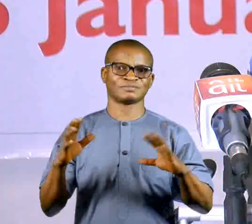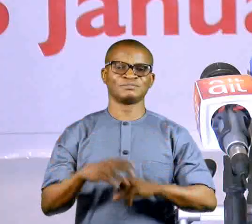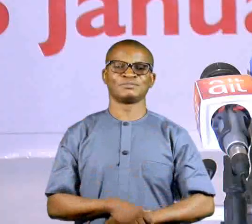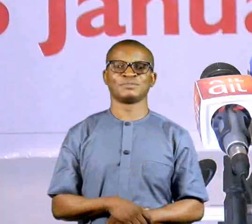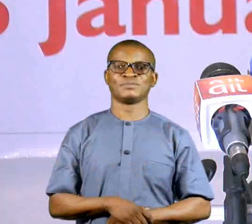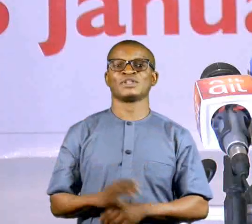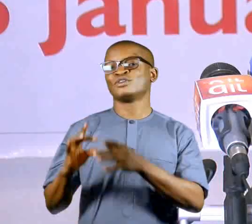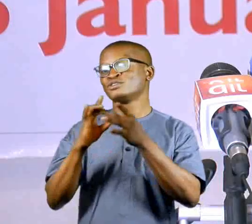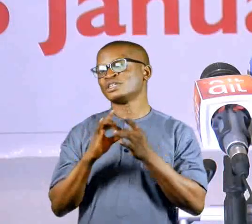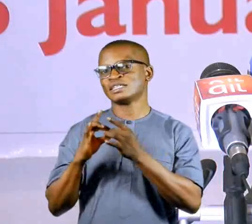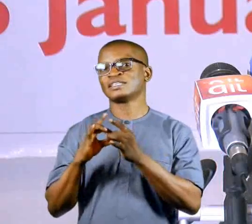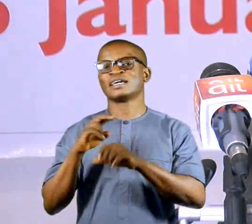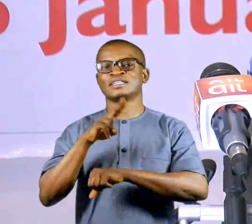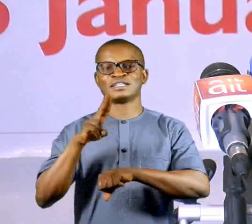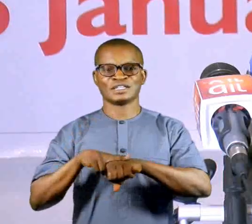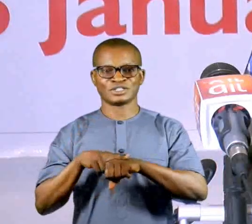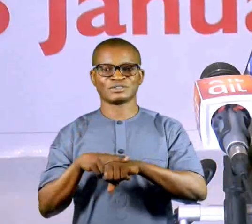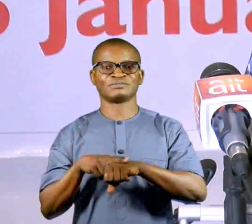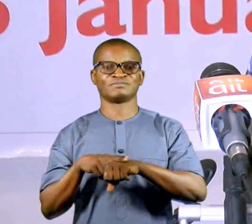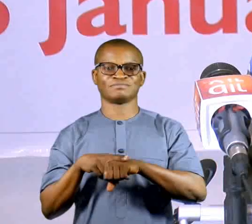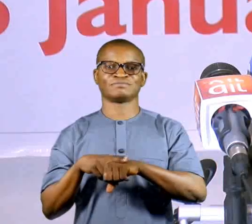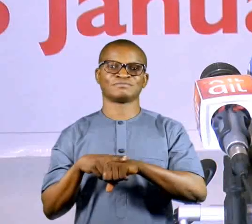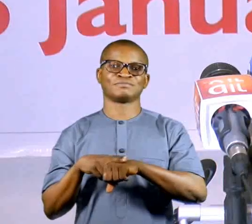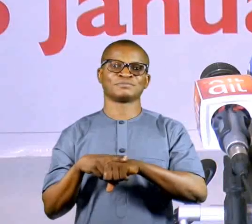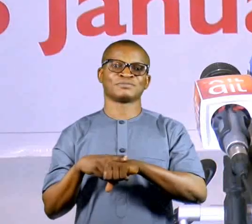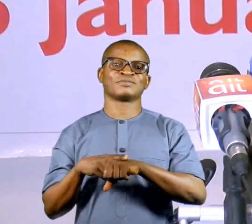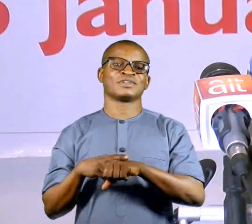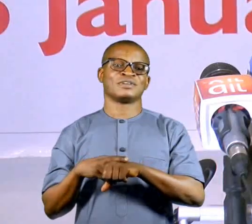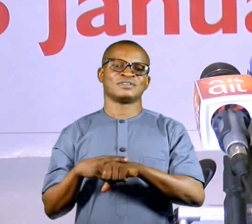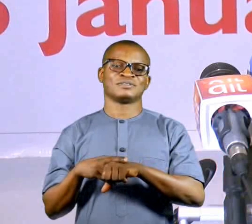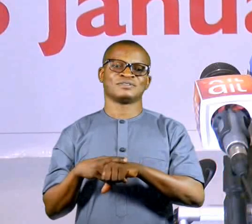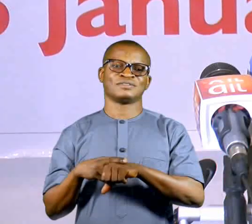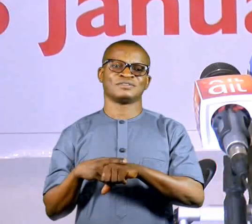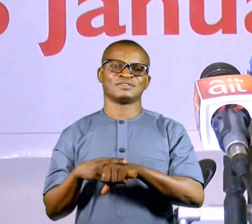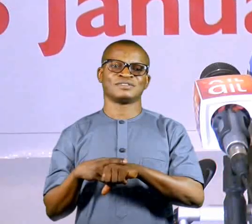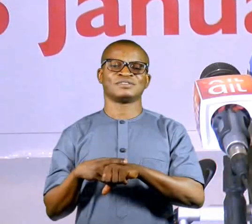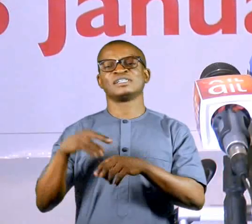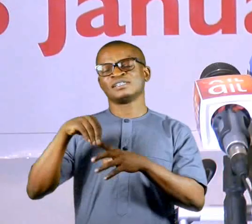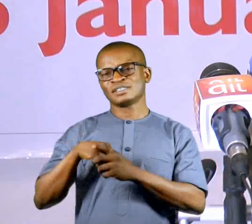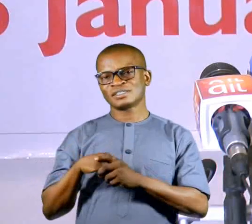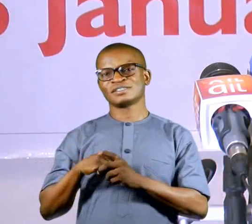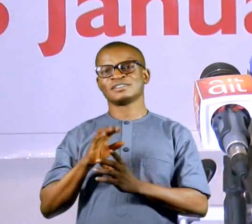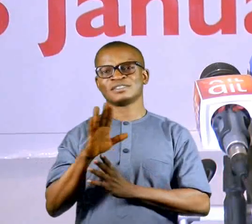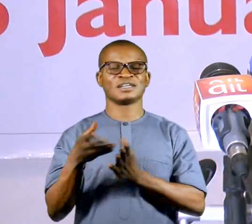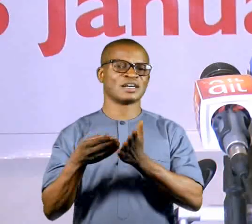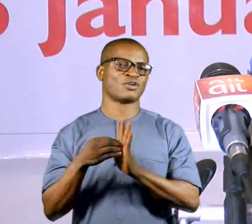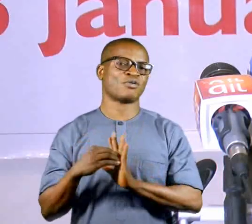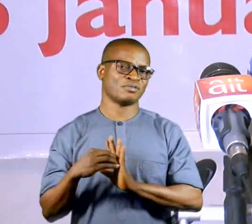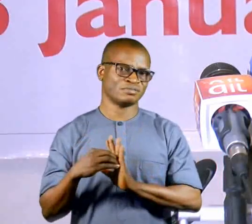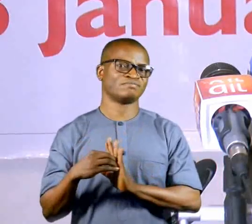by the nature of sexual gender-based violence is very sensitive